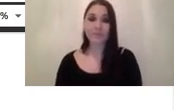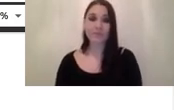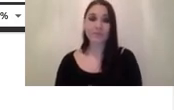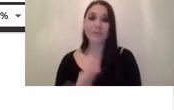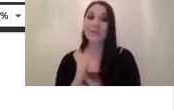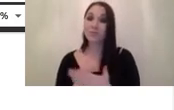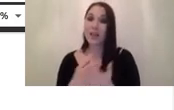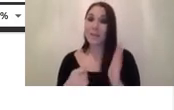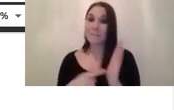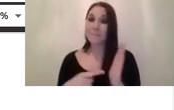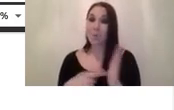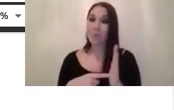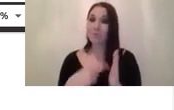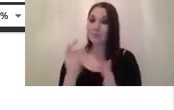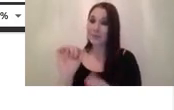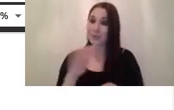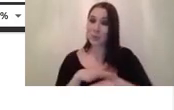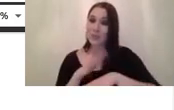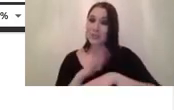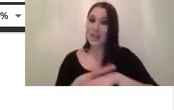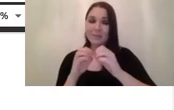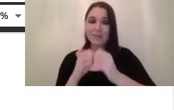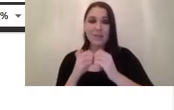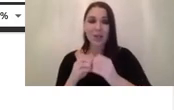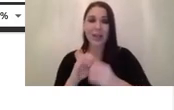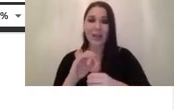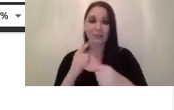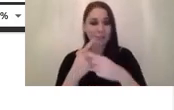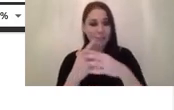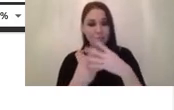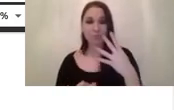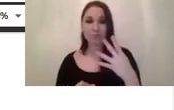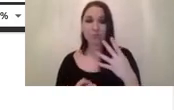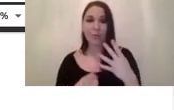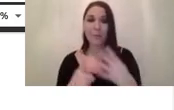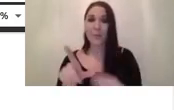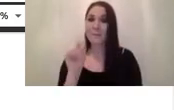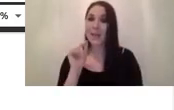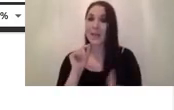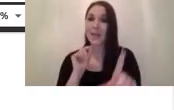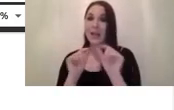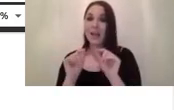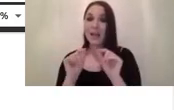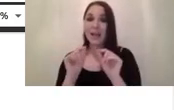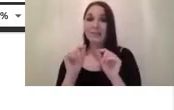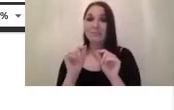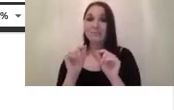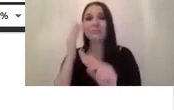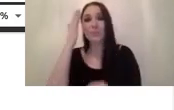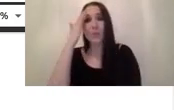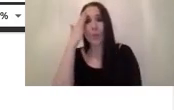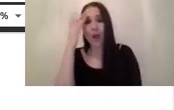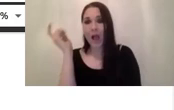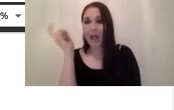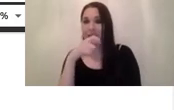to study all the possible variables um then pick wisely a few of a few lens options and don't expect